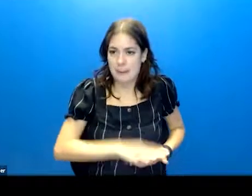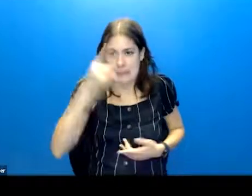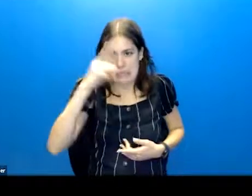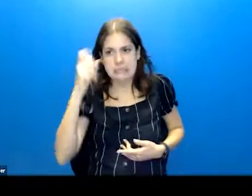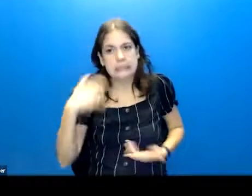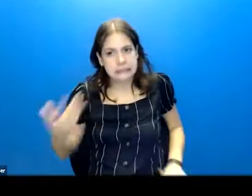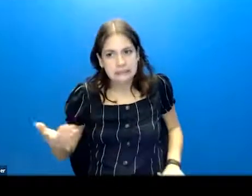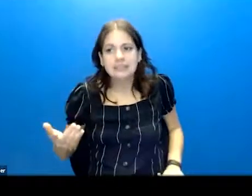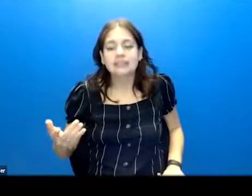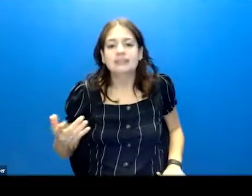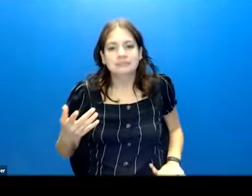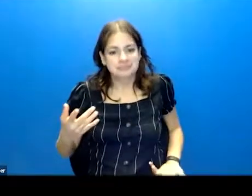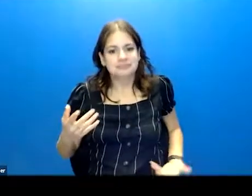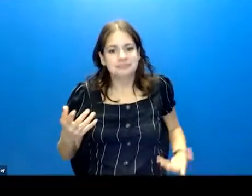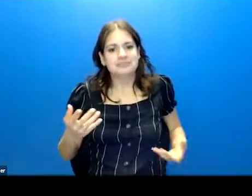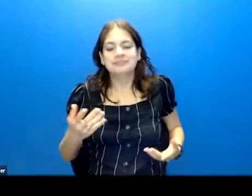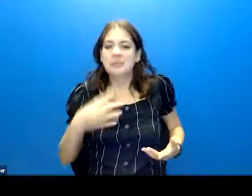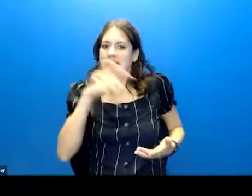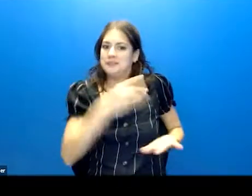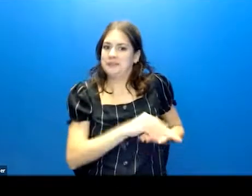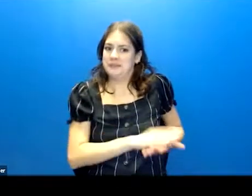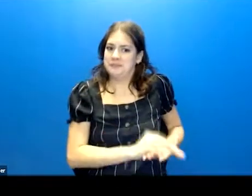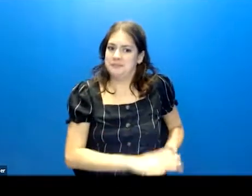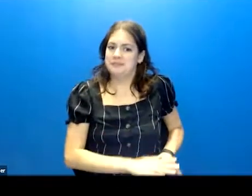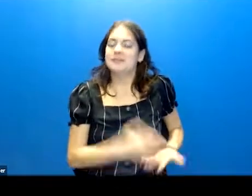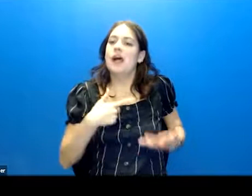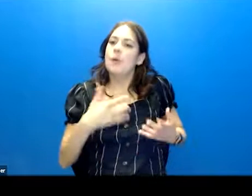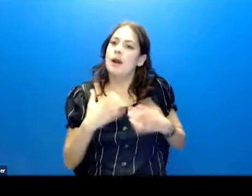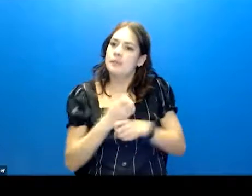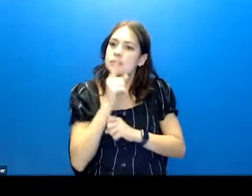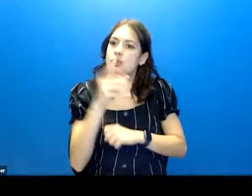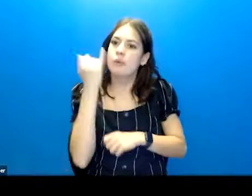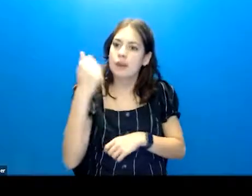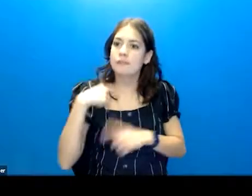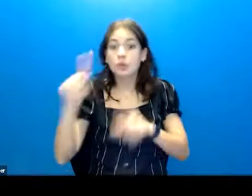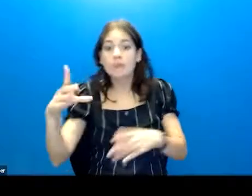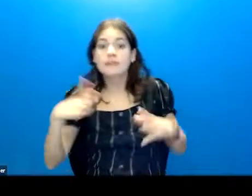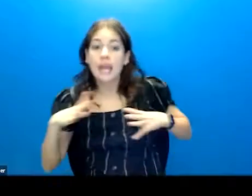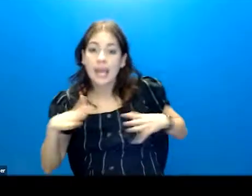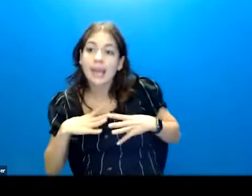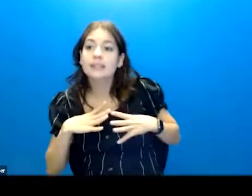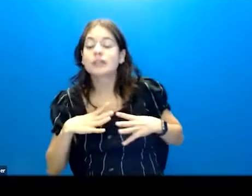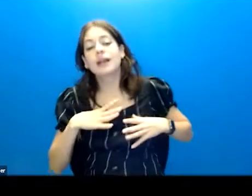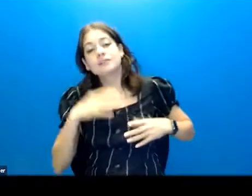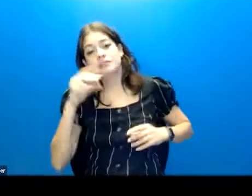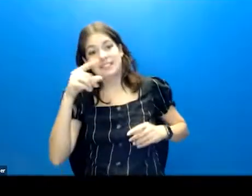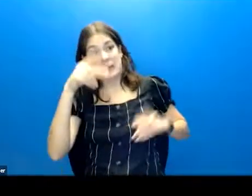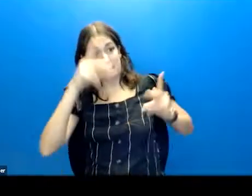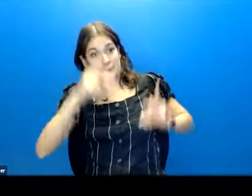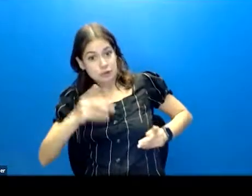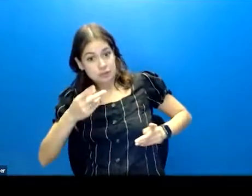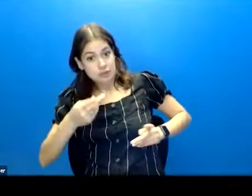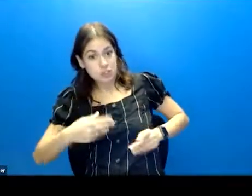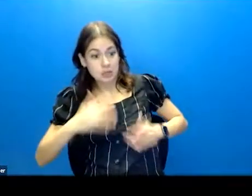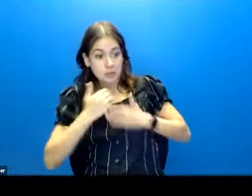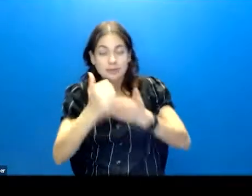you're thorough. And you want to make sure if you go on vacation, the person who's covering